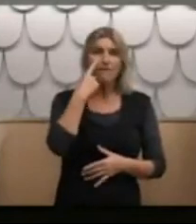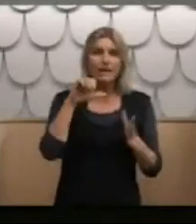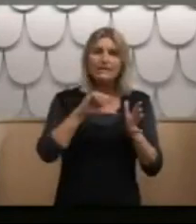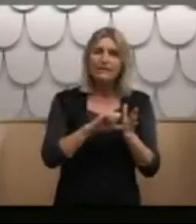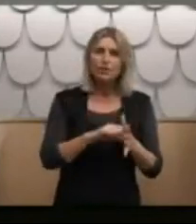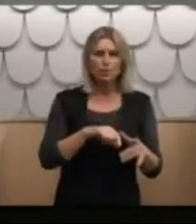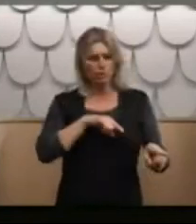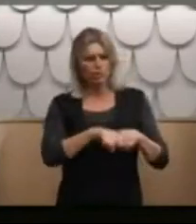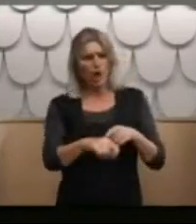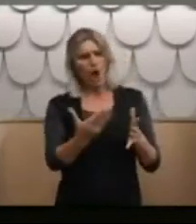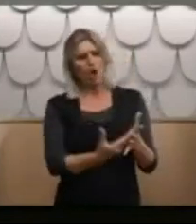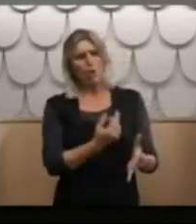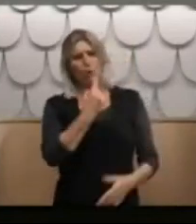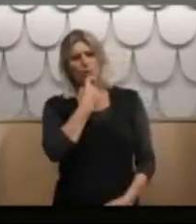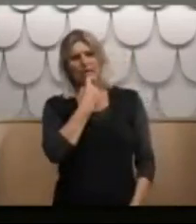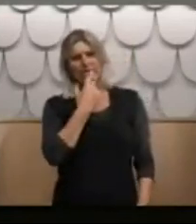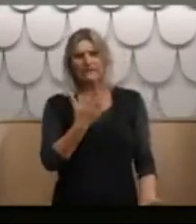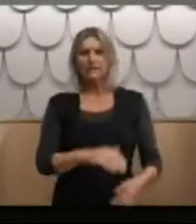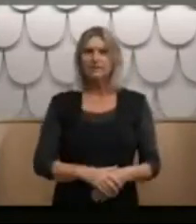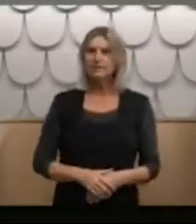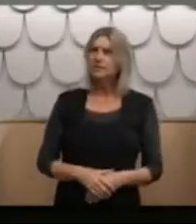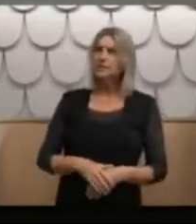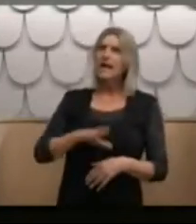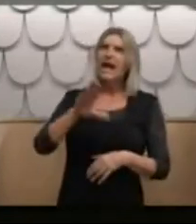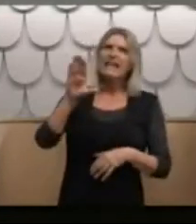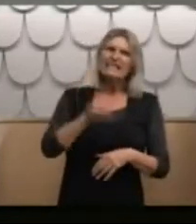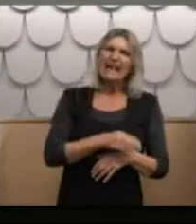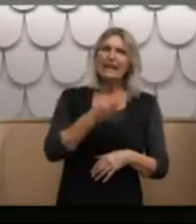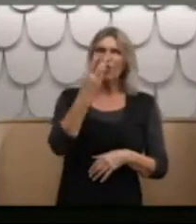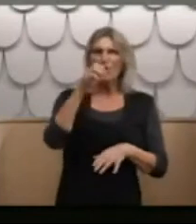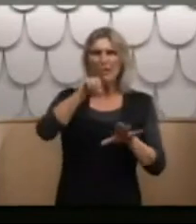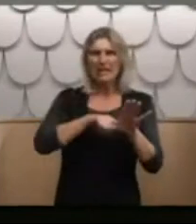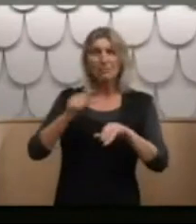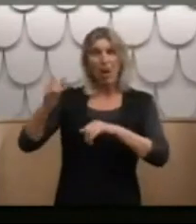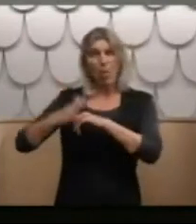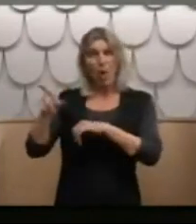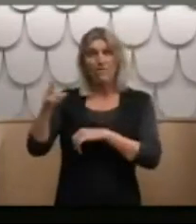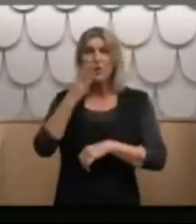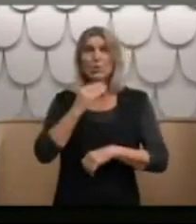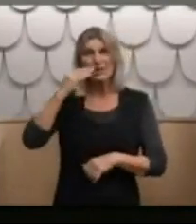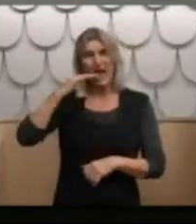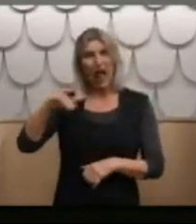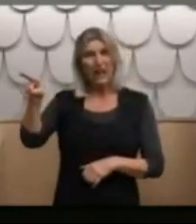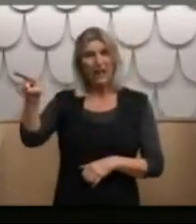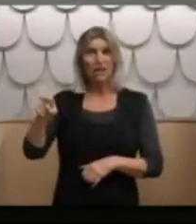taken 30 years to let my wife use garlic in cooking, let alone herbs and spices.